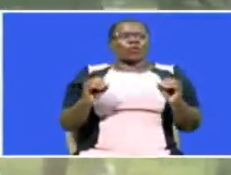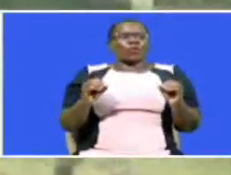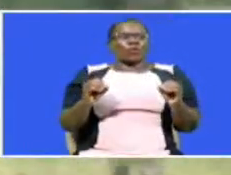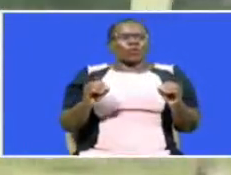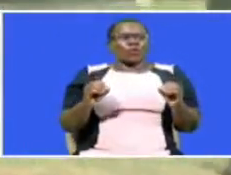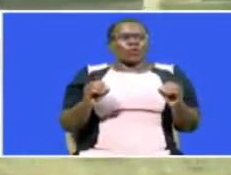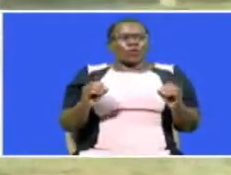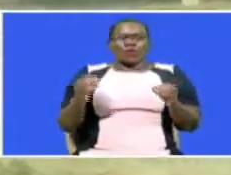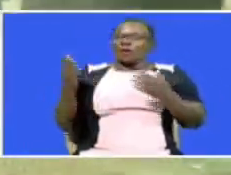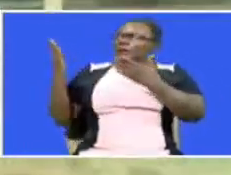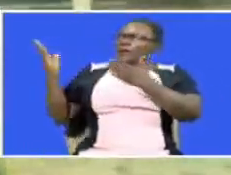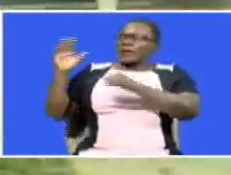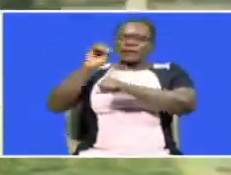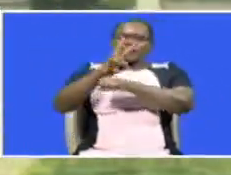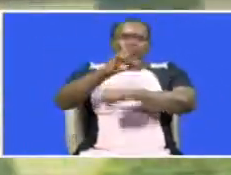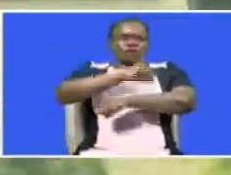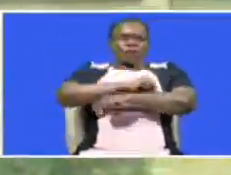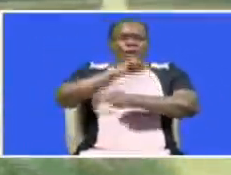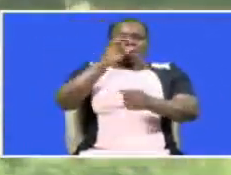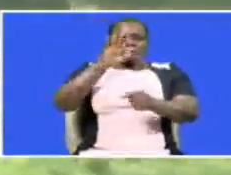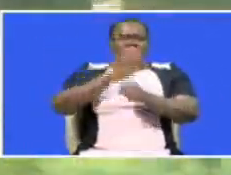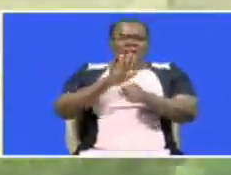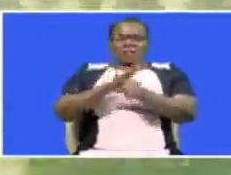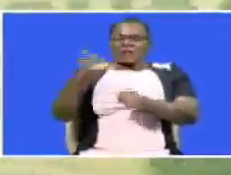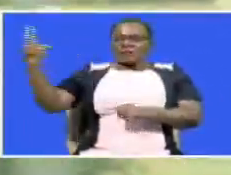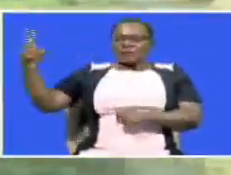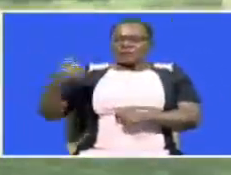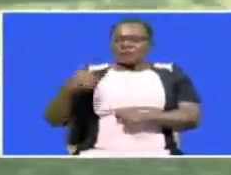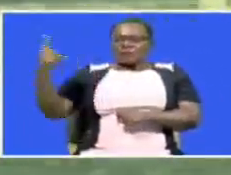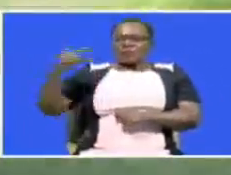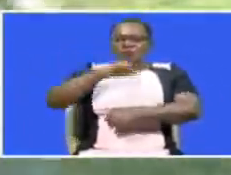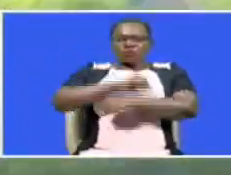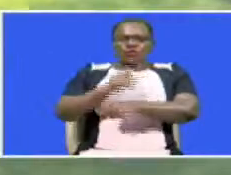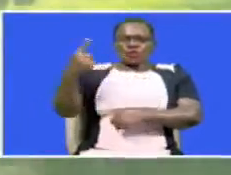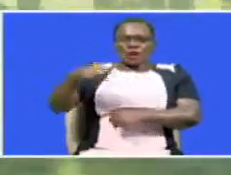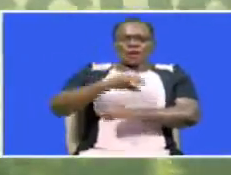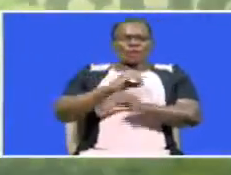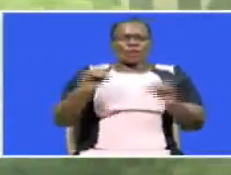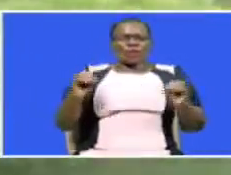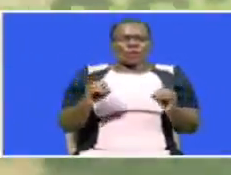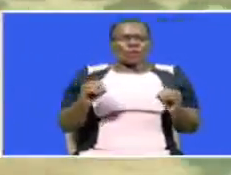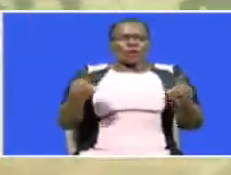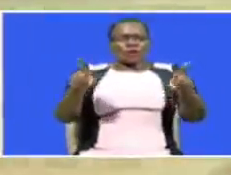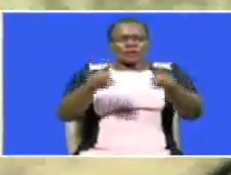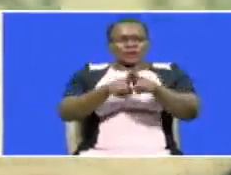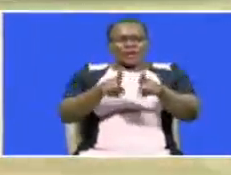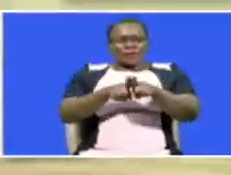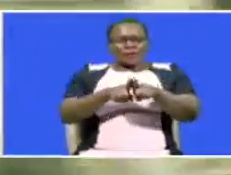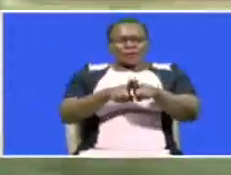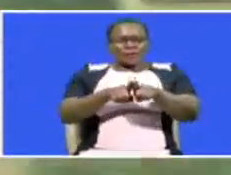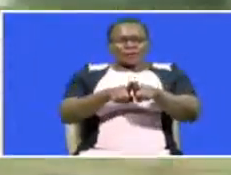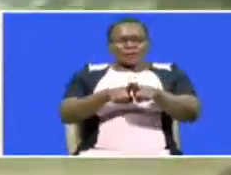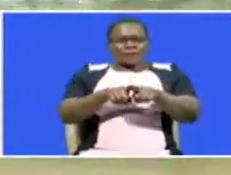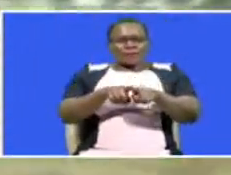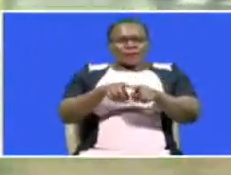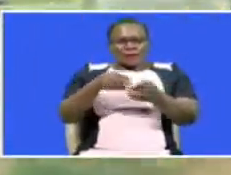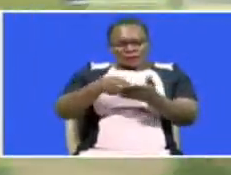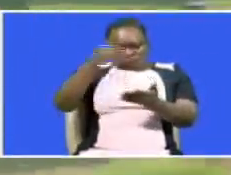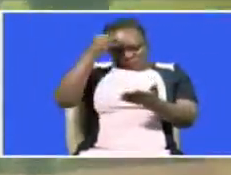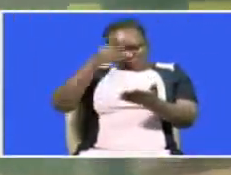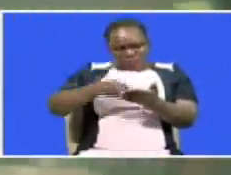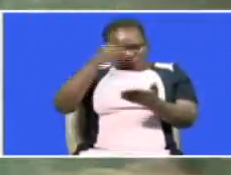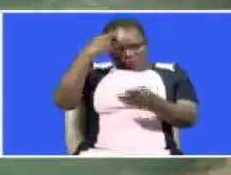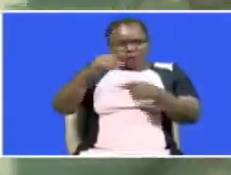At Yamuhuri High School, majority of the day school students did not report to school. Even in their absence, learning continues since